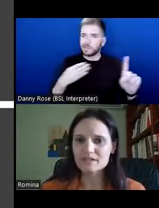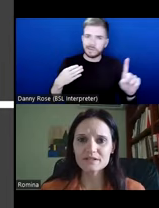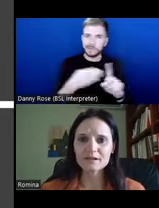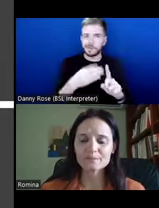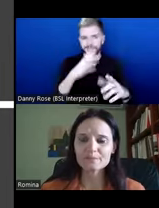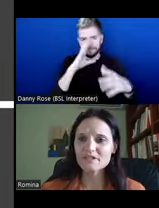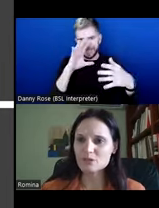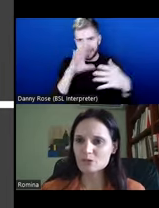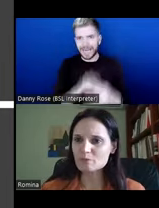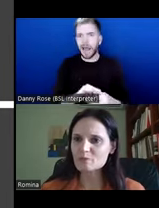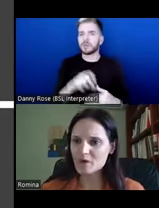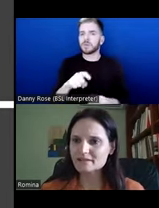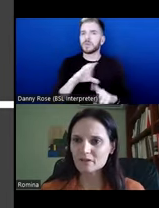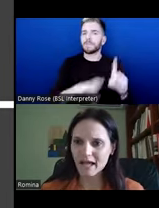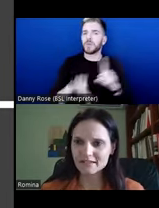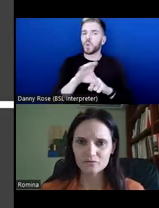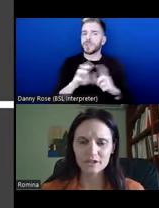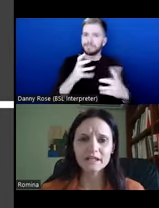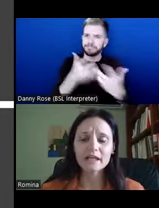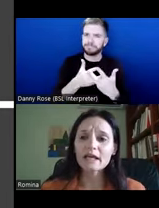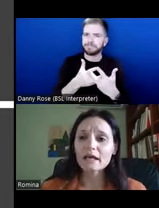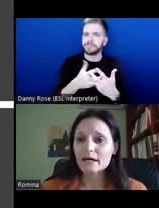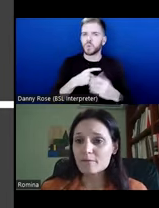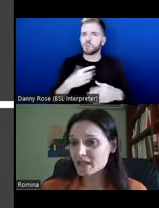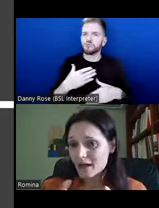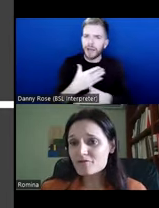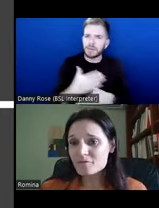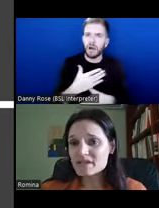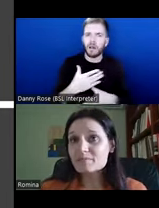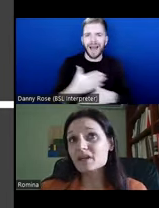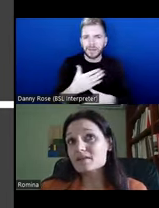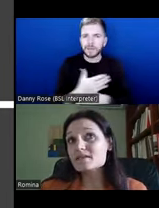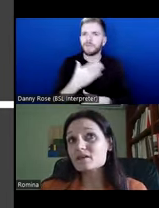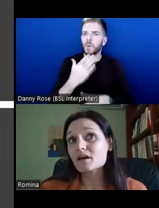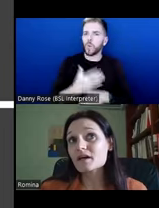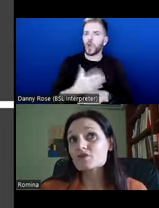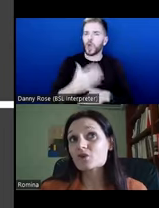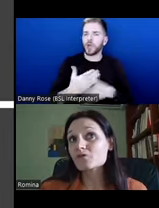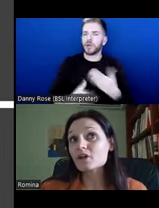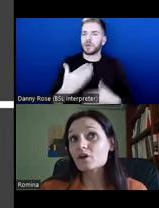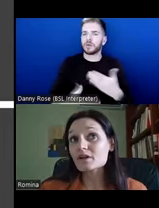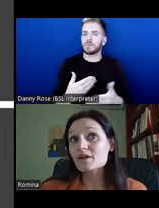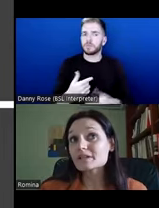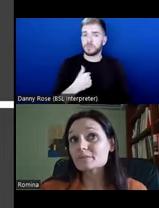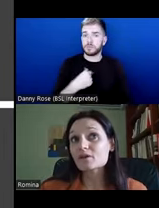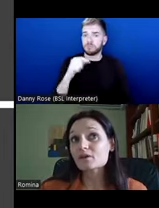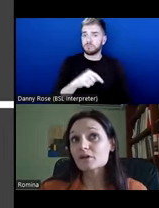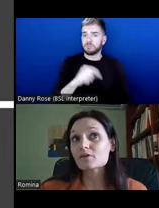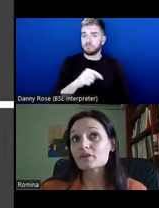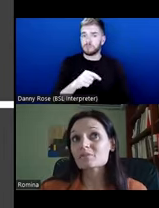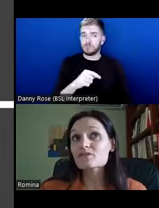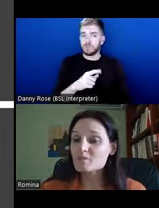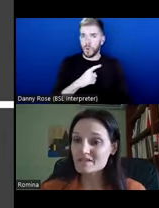communities to do practical, active work. But I come from this because I saw very early on in my